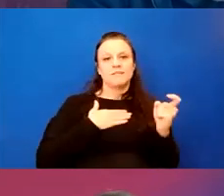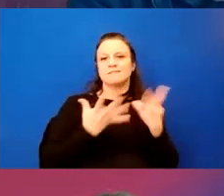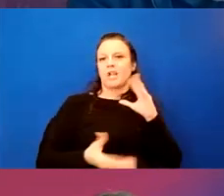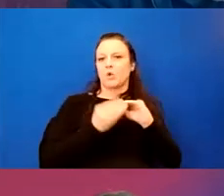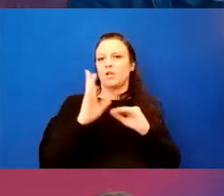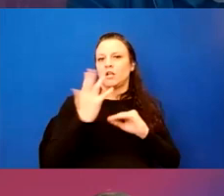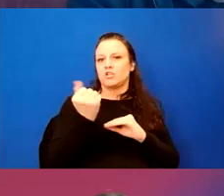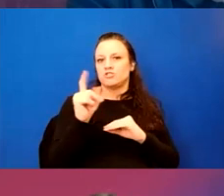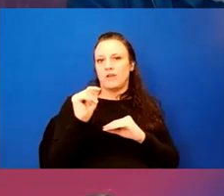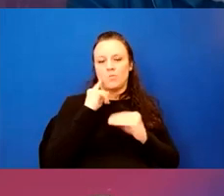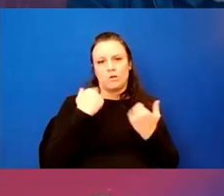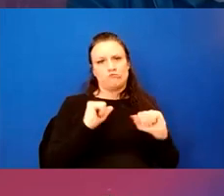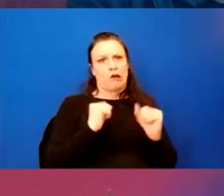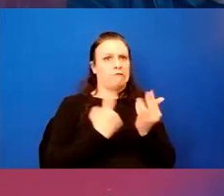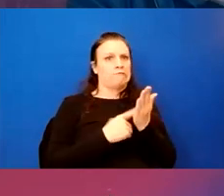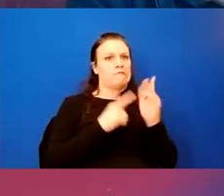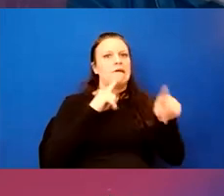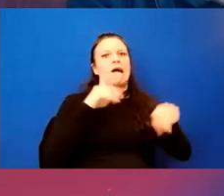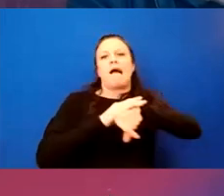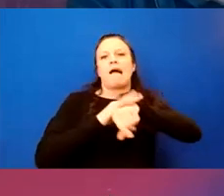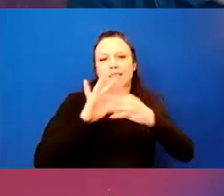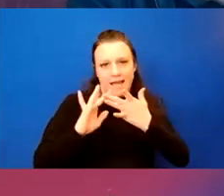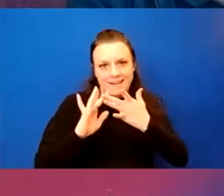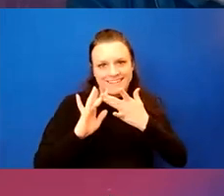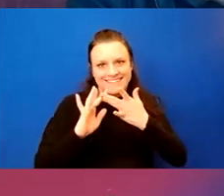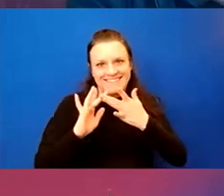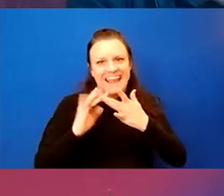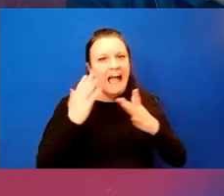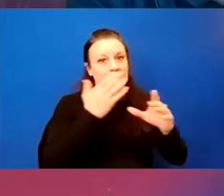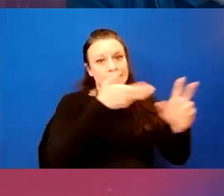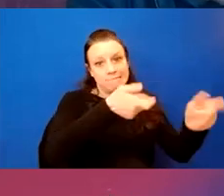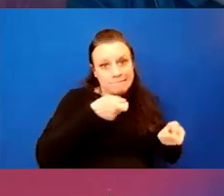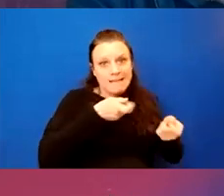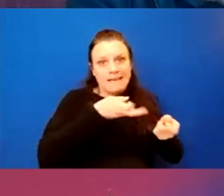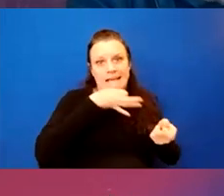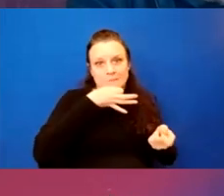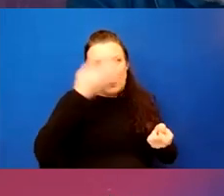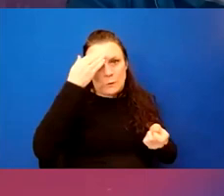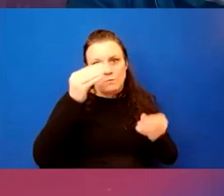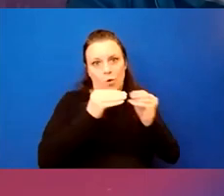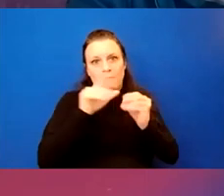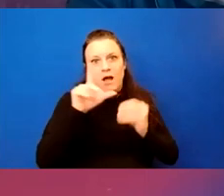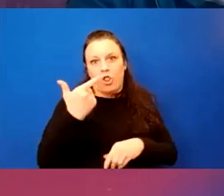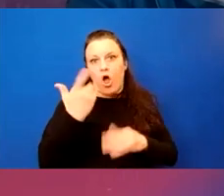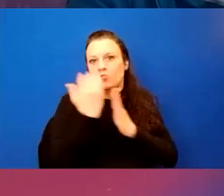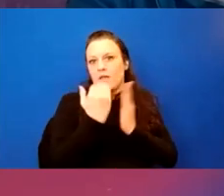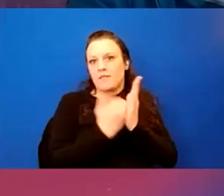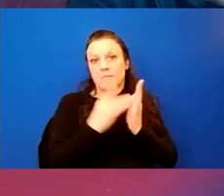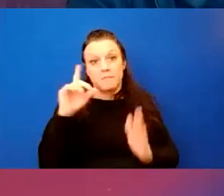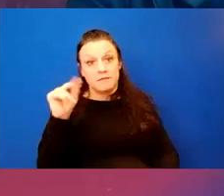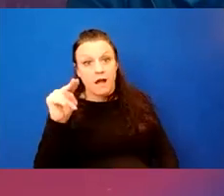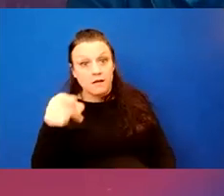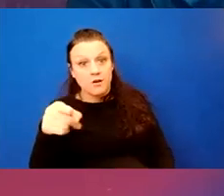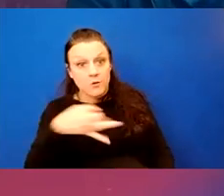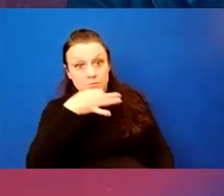chat and we'll endeavor to, um, answer them online. I'll get an expert, um, who knows more about logarithms than I do. Maybe Don, are you,